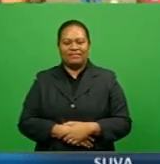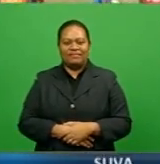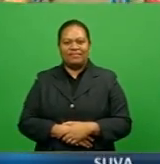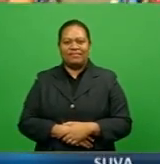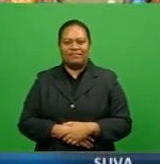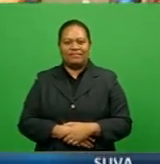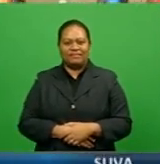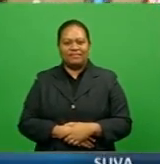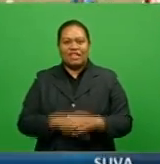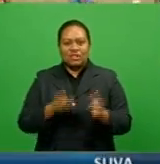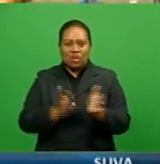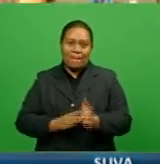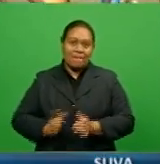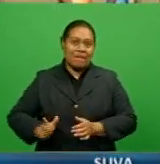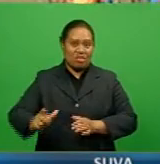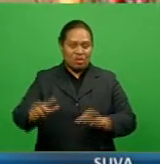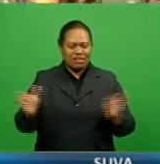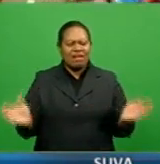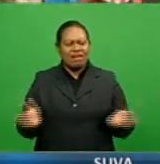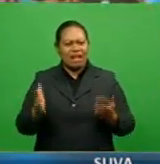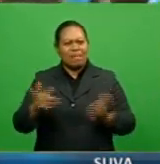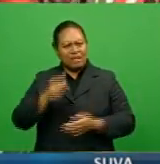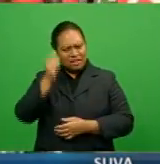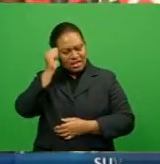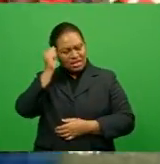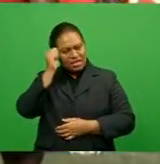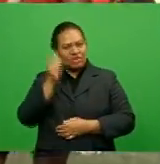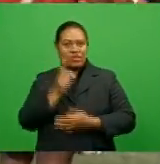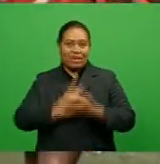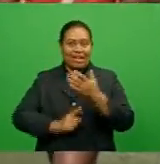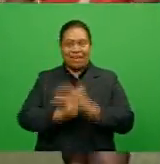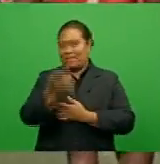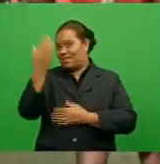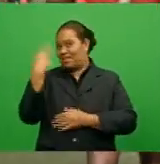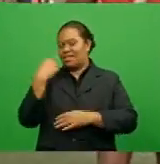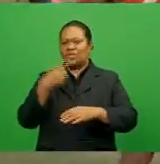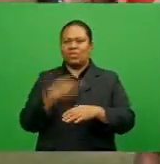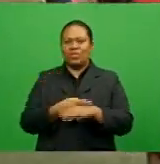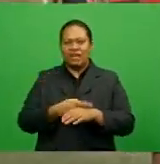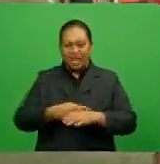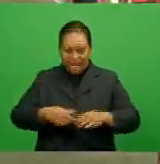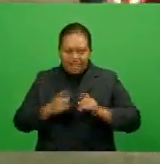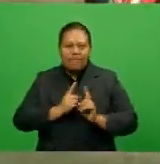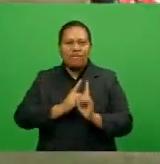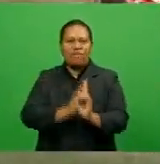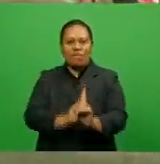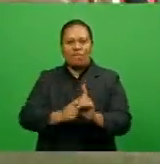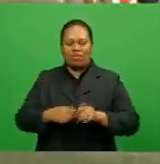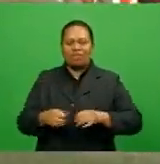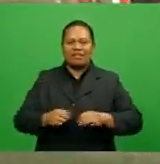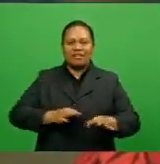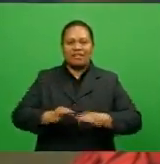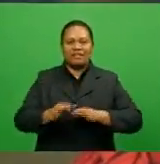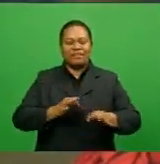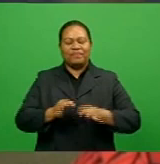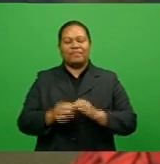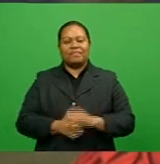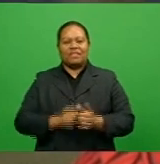The Madhuwata players knew what was at stake last week and played according to the game plan to ensure the win.